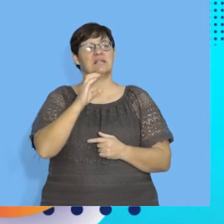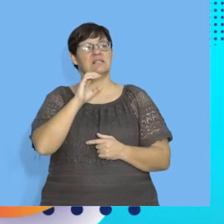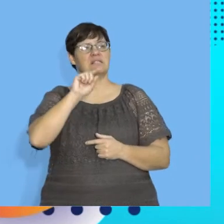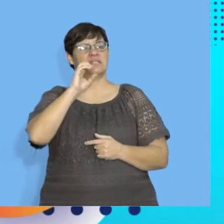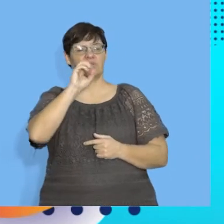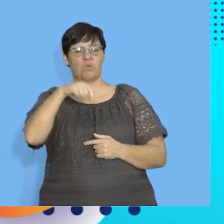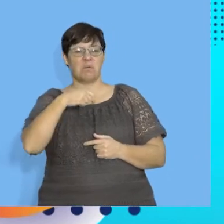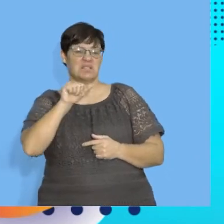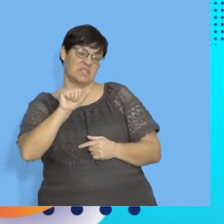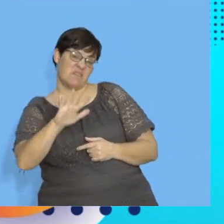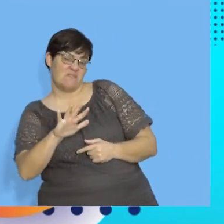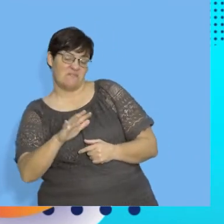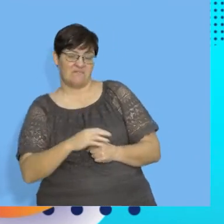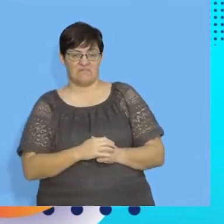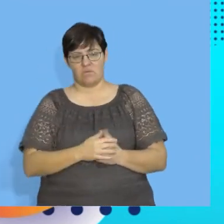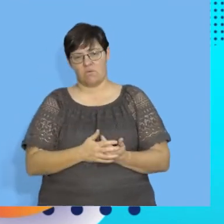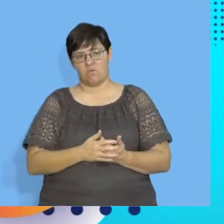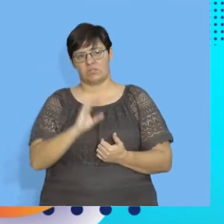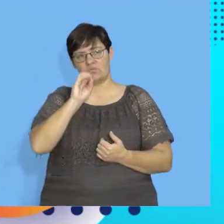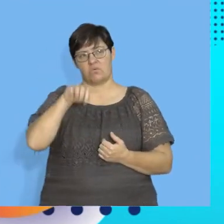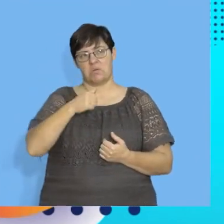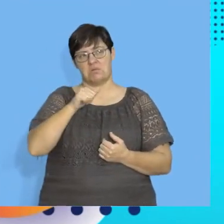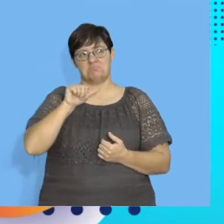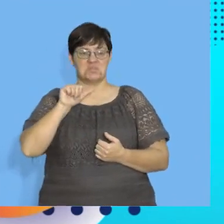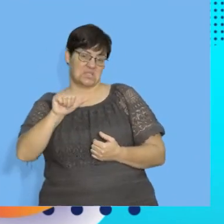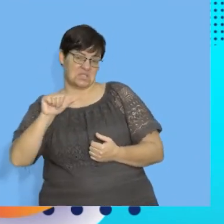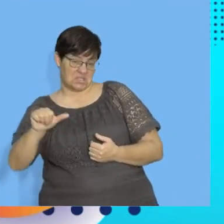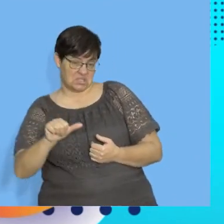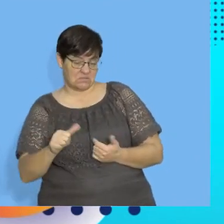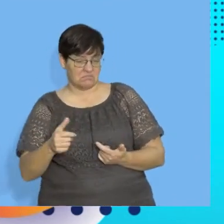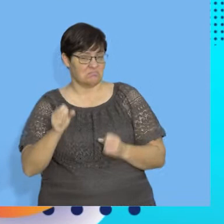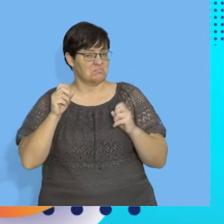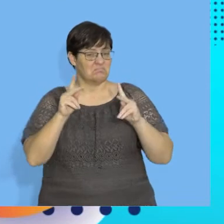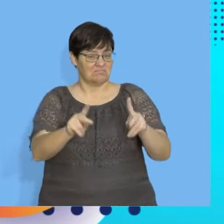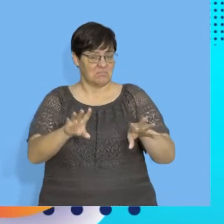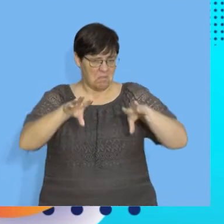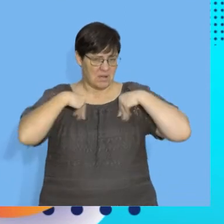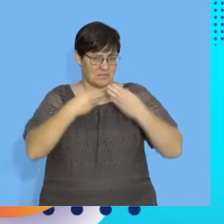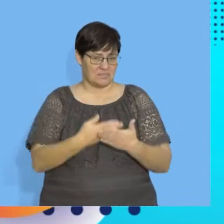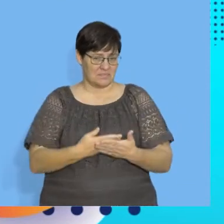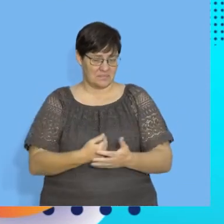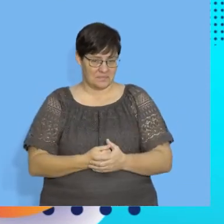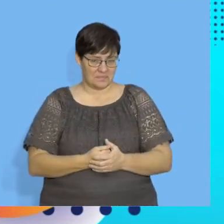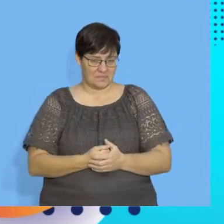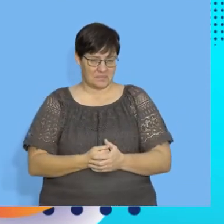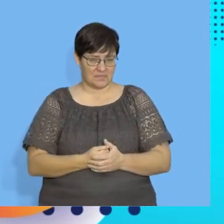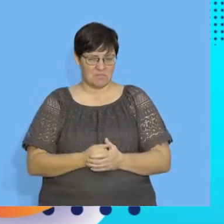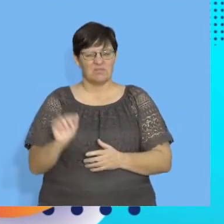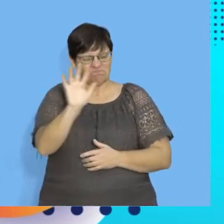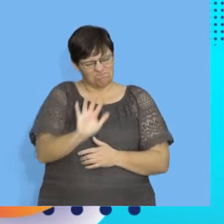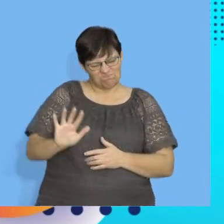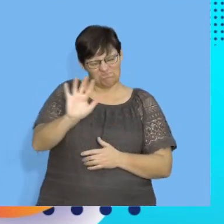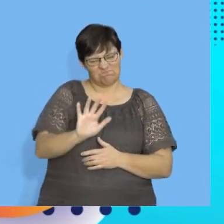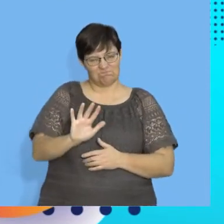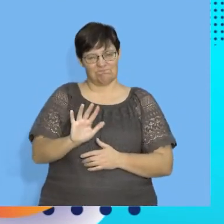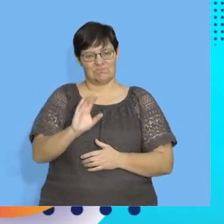.65? 0.66? That's okay. That's acceptable. It's approximately